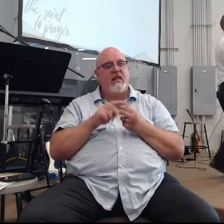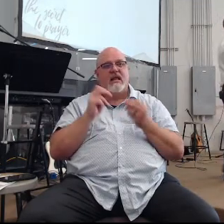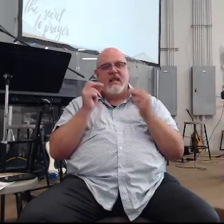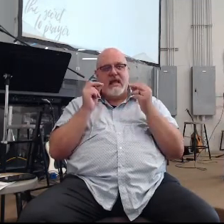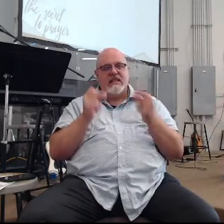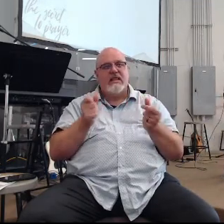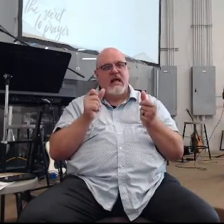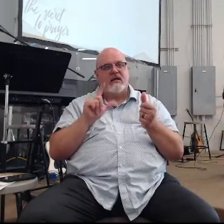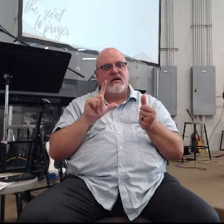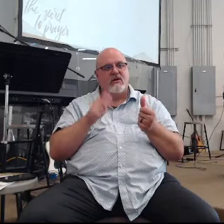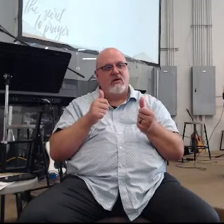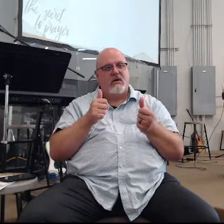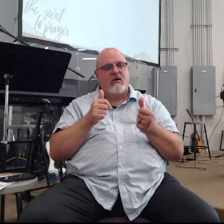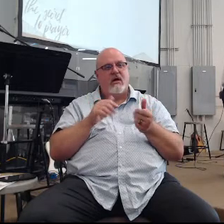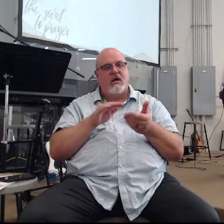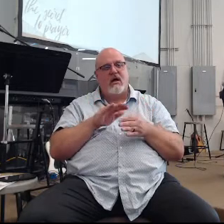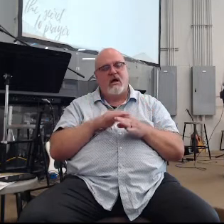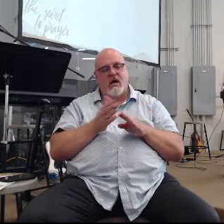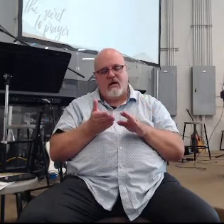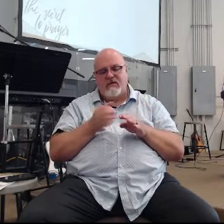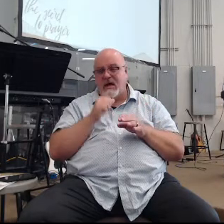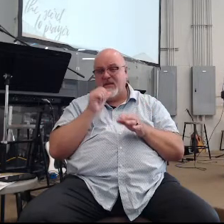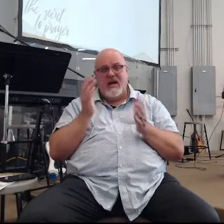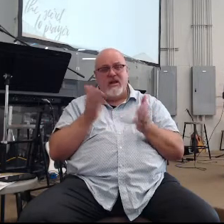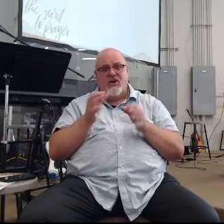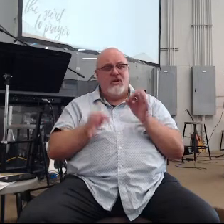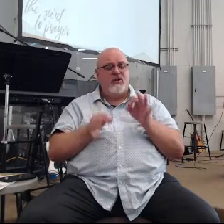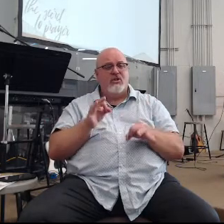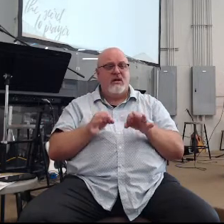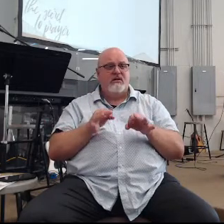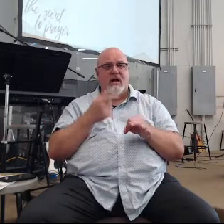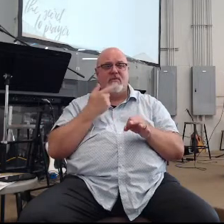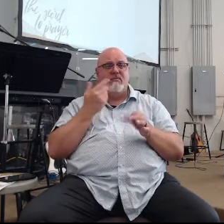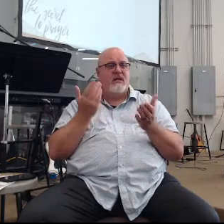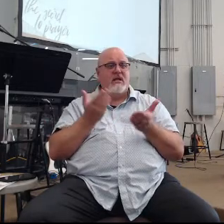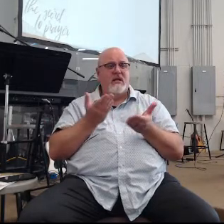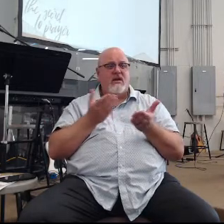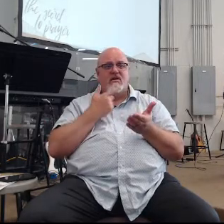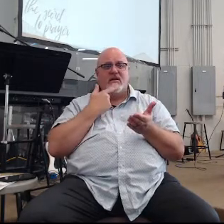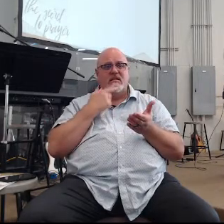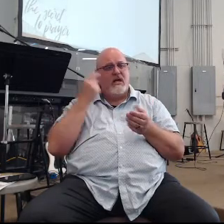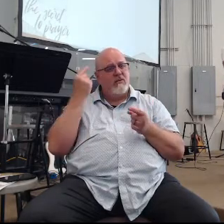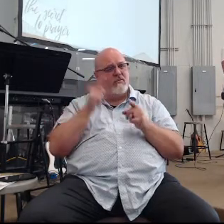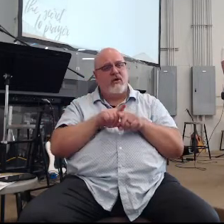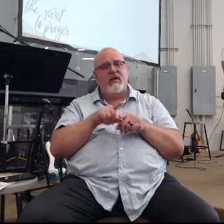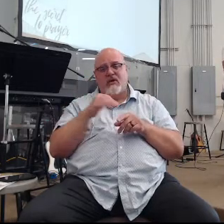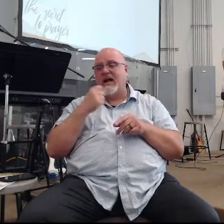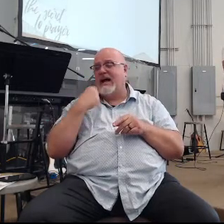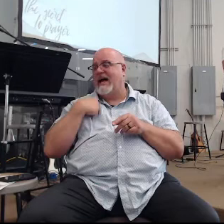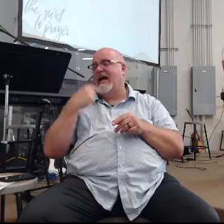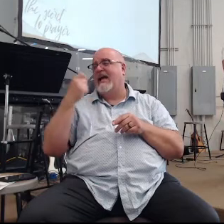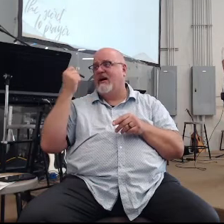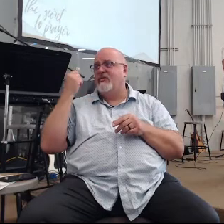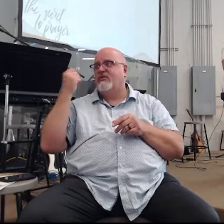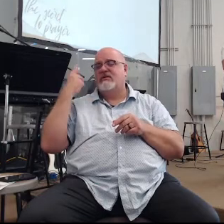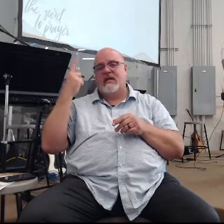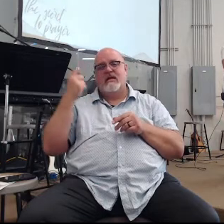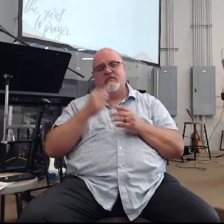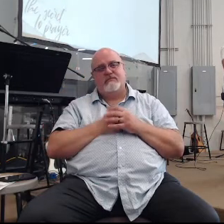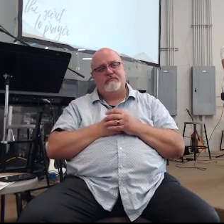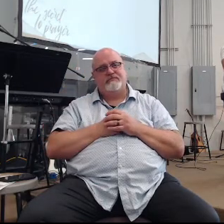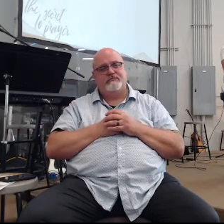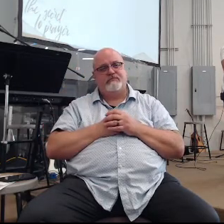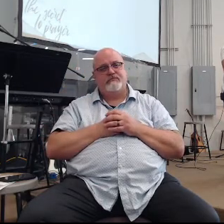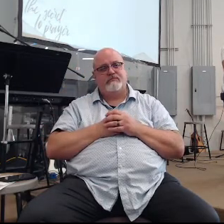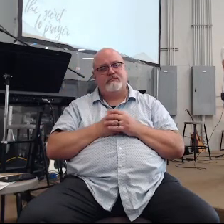it can turn on us so I'm not here to judge Elijah I'm here to say man brother I get it and